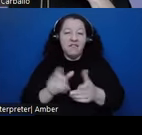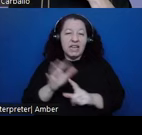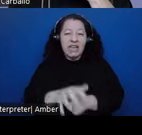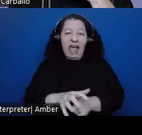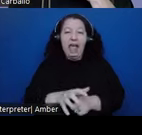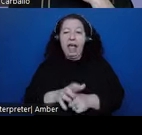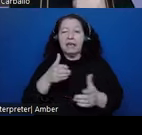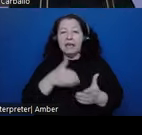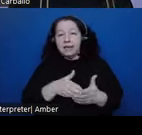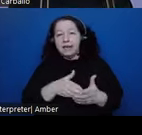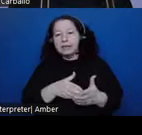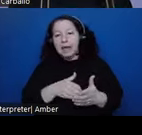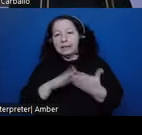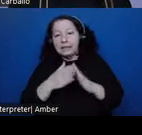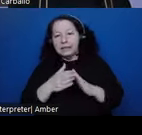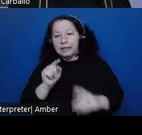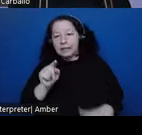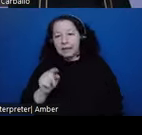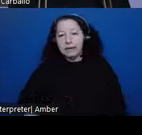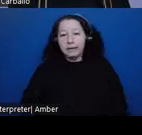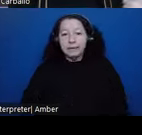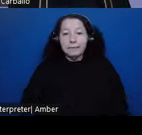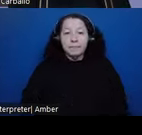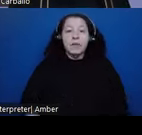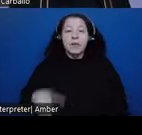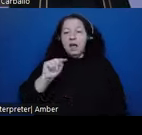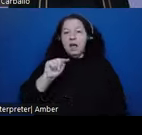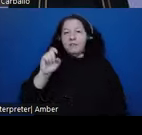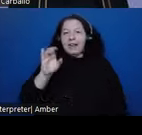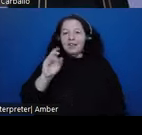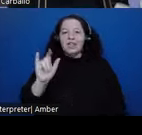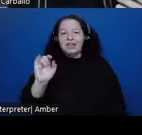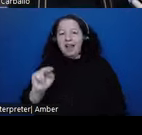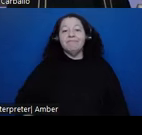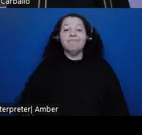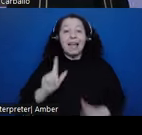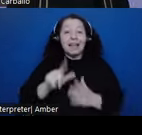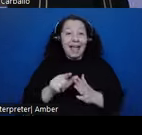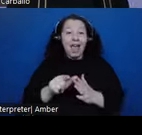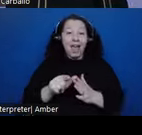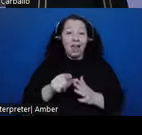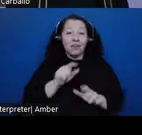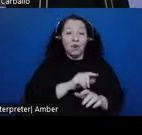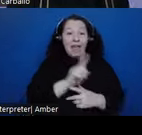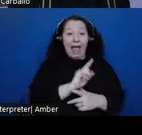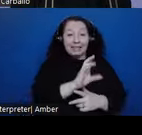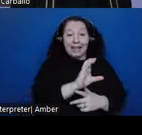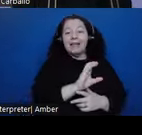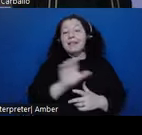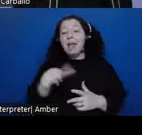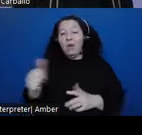Tenochtitlan. Later, the Tlaxcala texts continued, and other indigenous peoples continued to